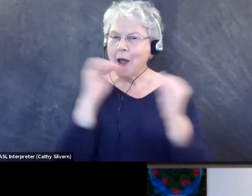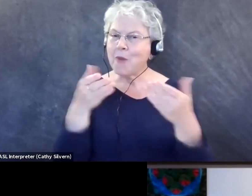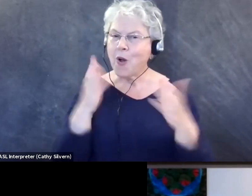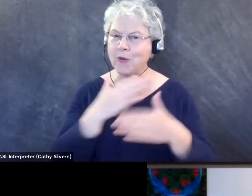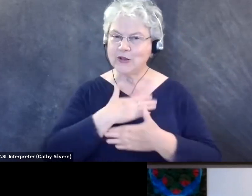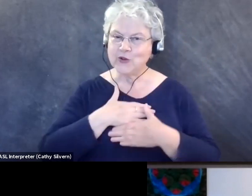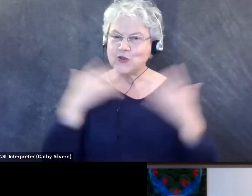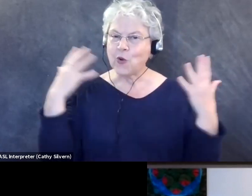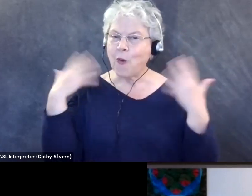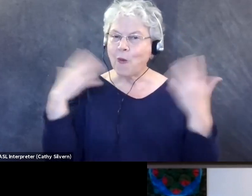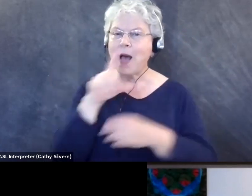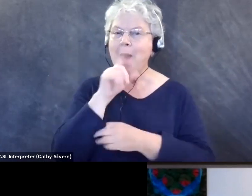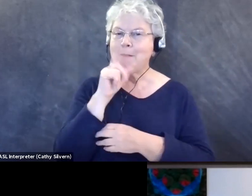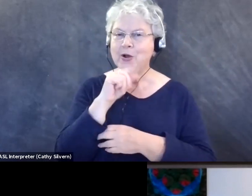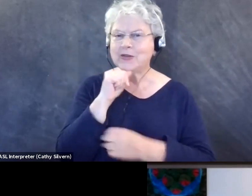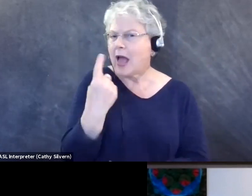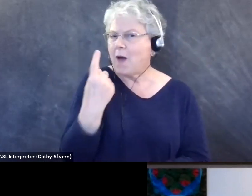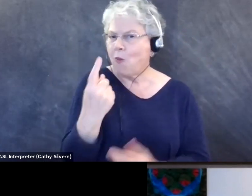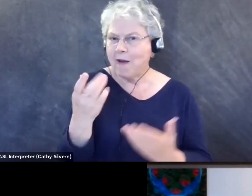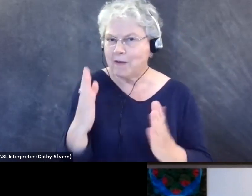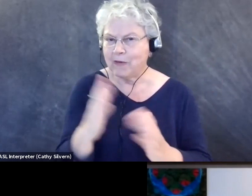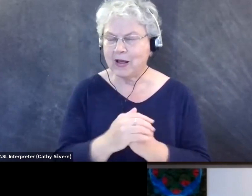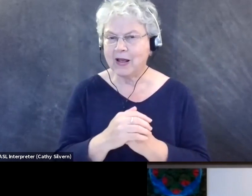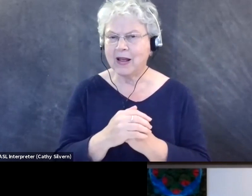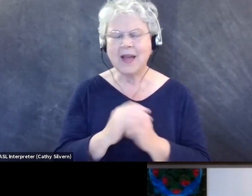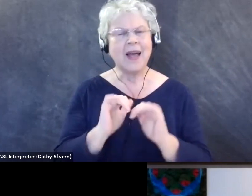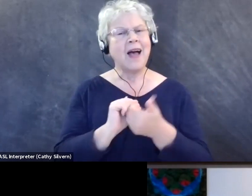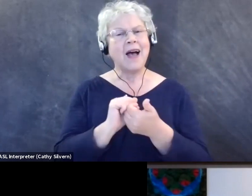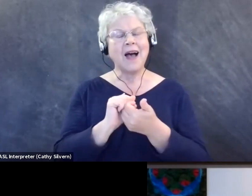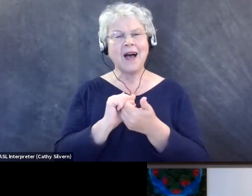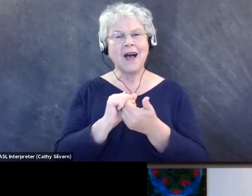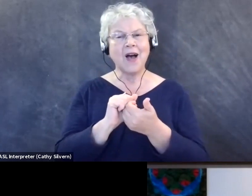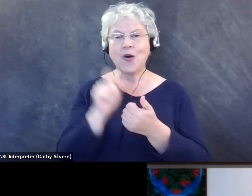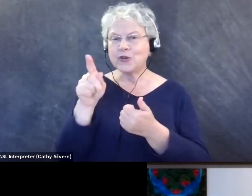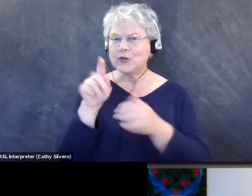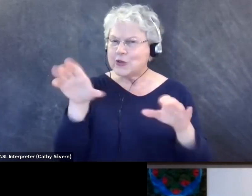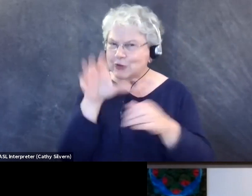birds than, than just that one. Um, what, how, how do you bird?